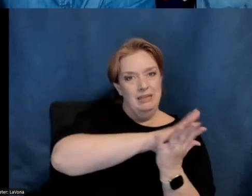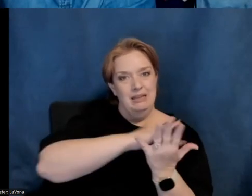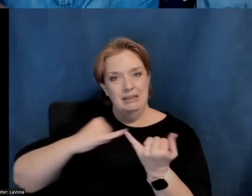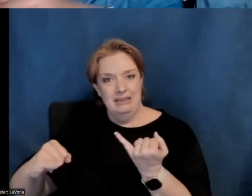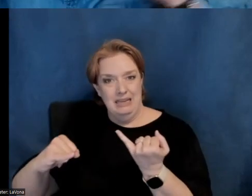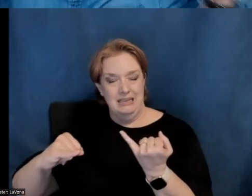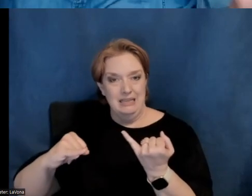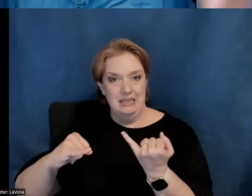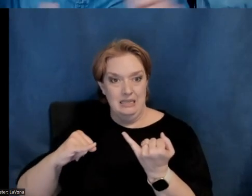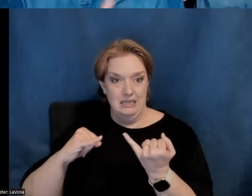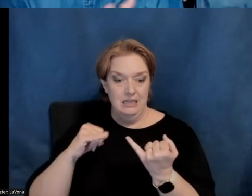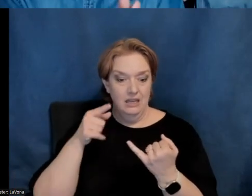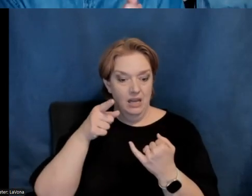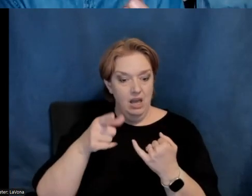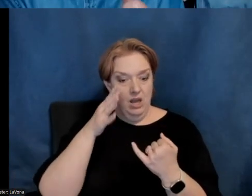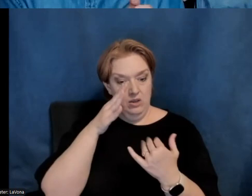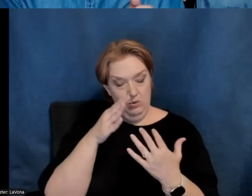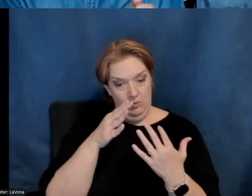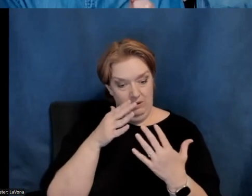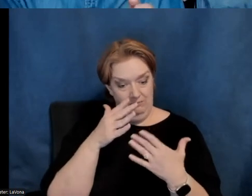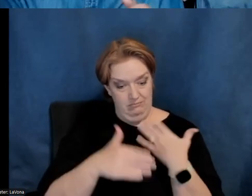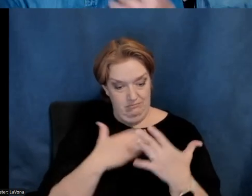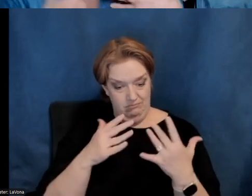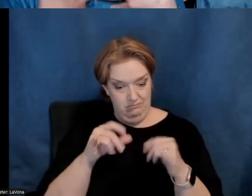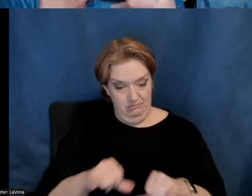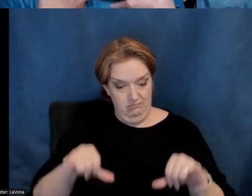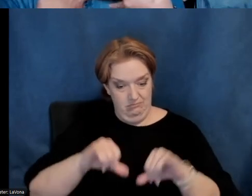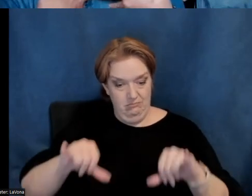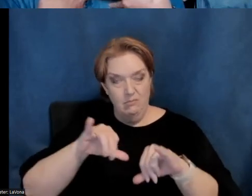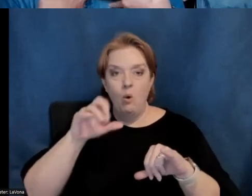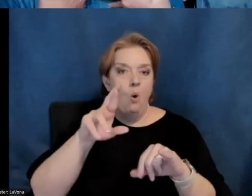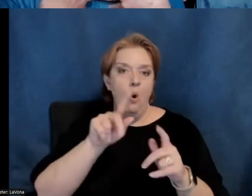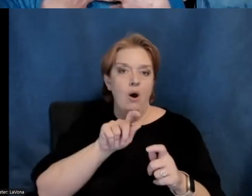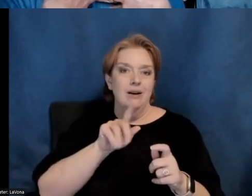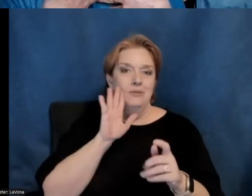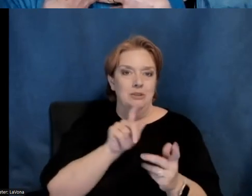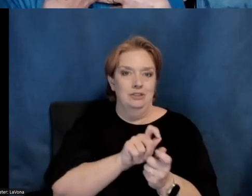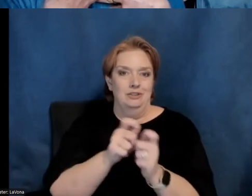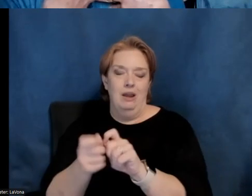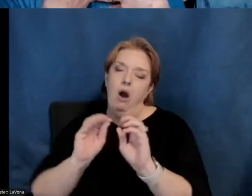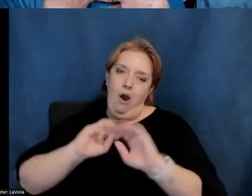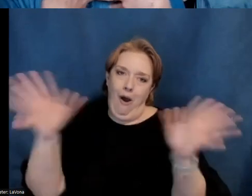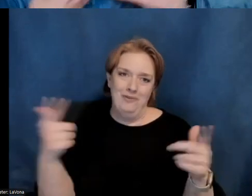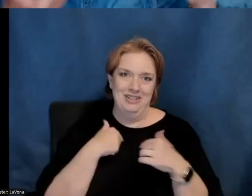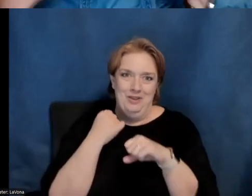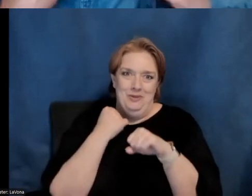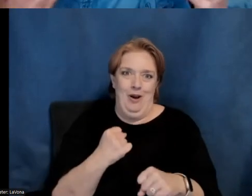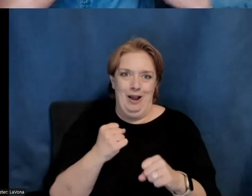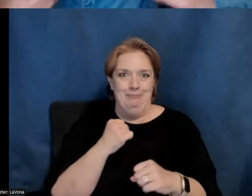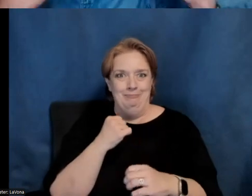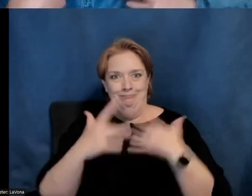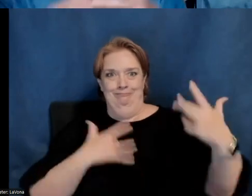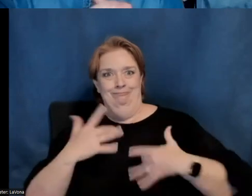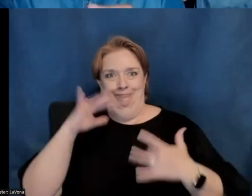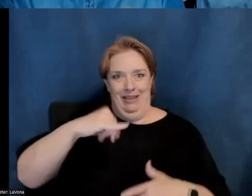different at the end of the day than, than at the beginning of the day. And clearly I get quite, uh, energized around this idea because I, I,